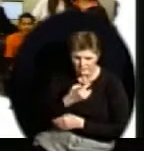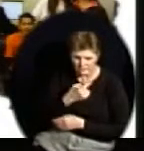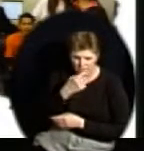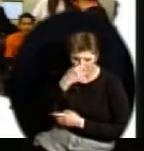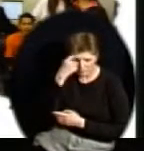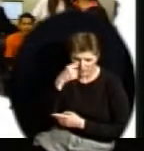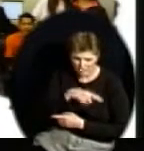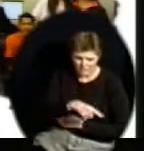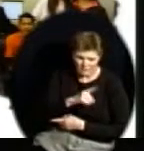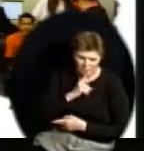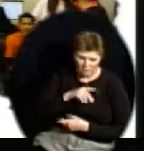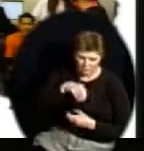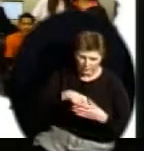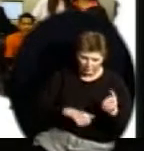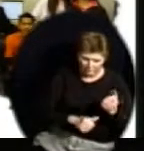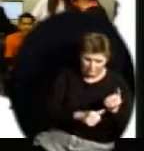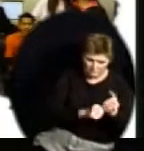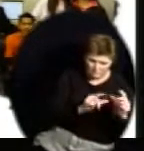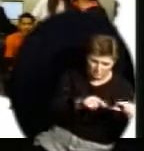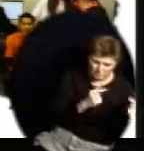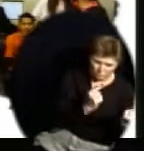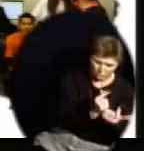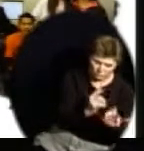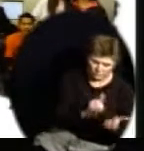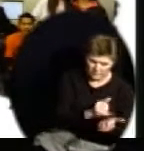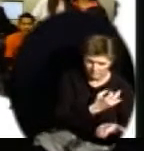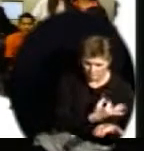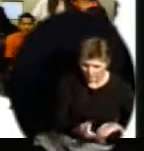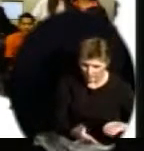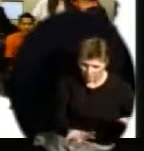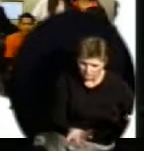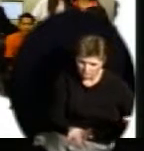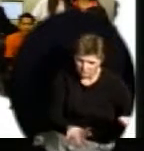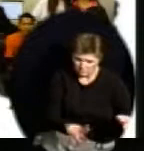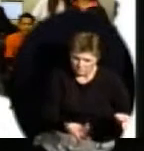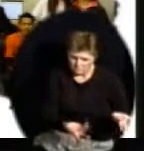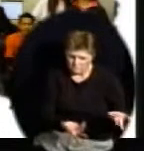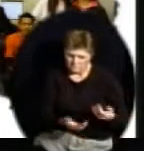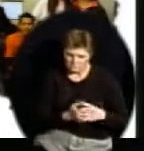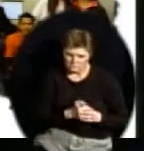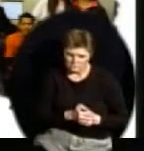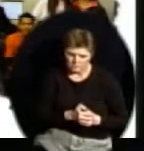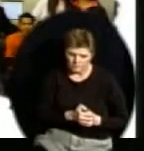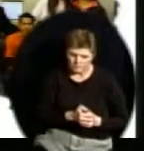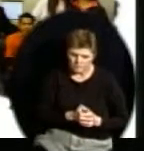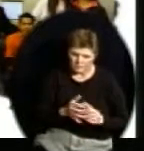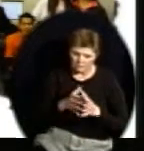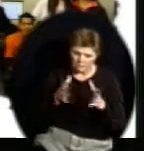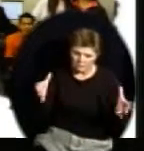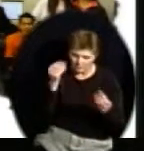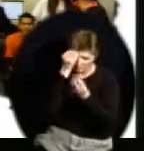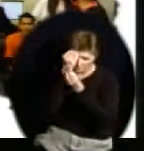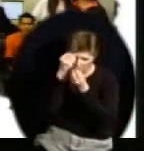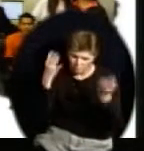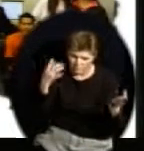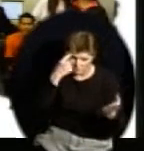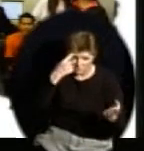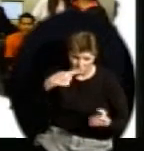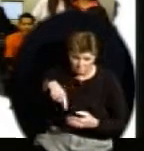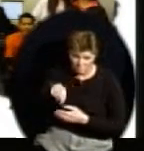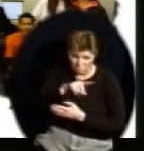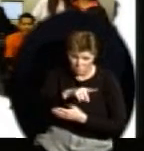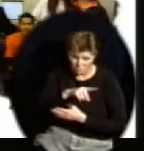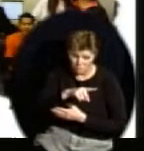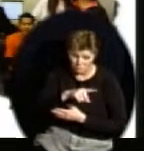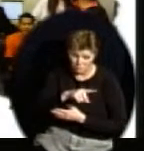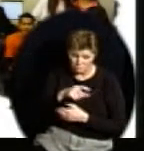happen to be in a student group that may not have made AYP. So with that, lot of details and a lot of information, but hopefully an opportunity for you